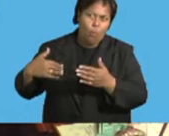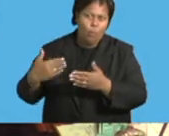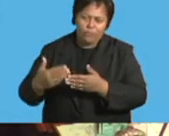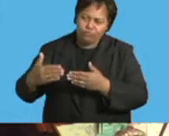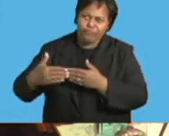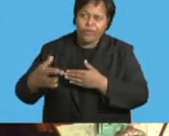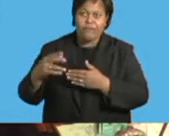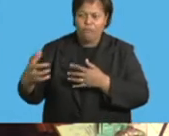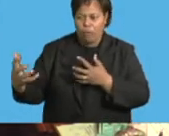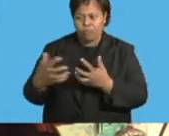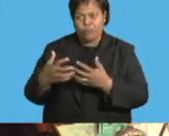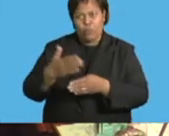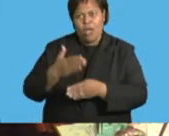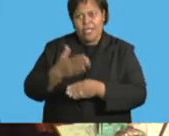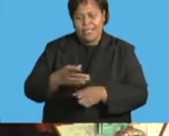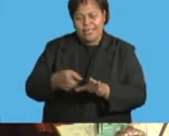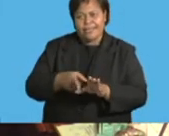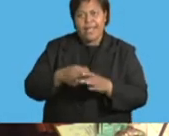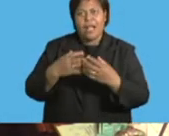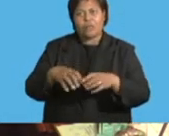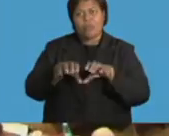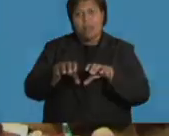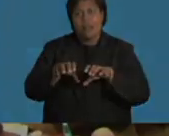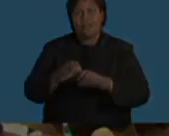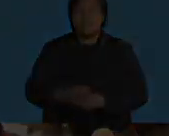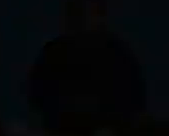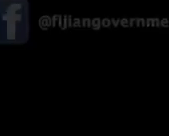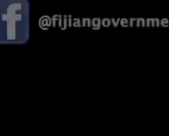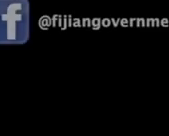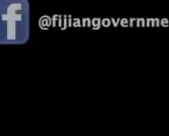council. Thank you, Mr. Speaker, sir. Well, thank you.